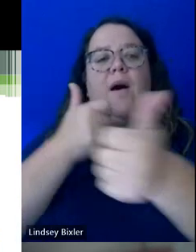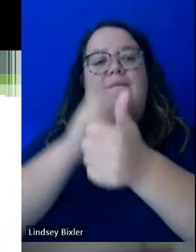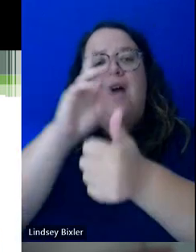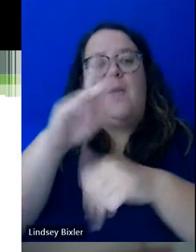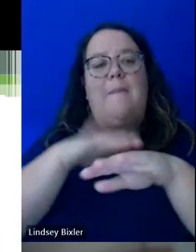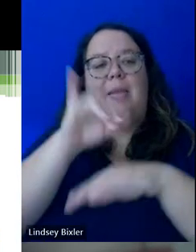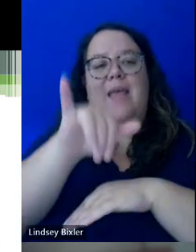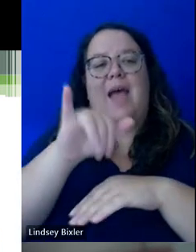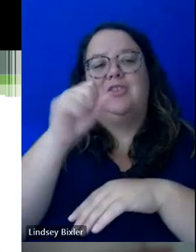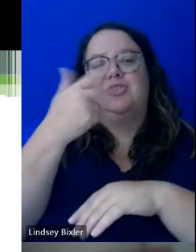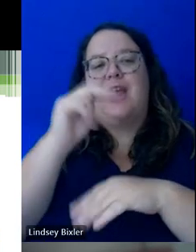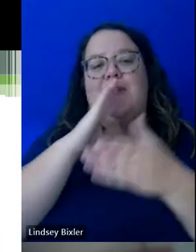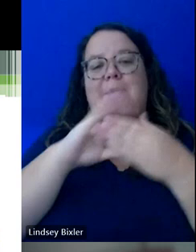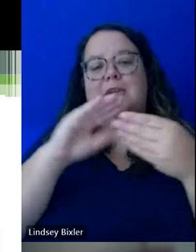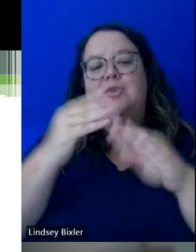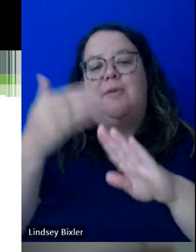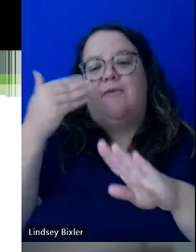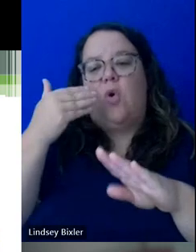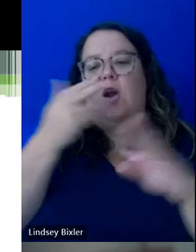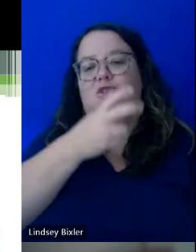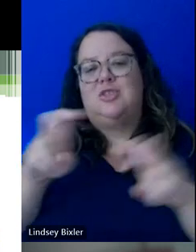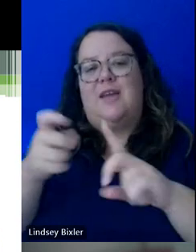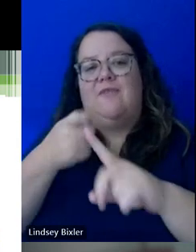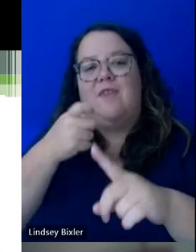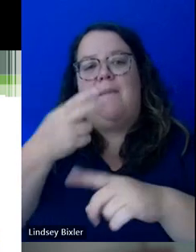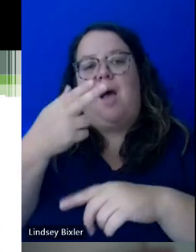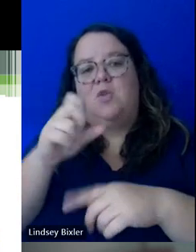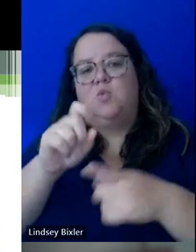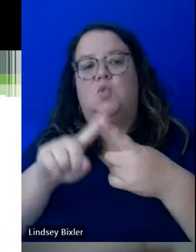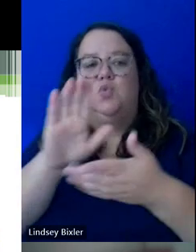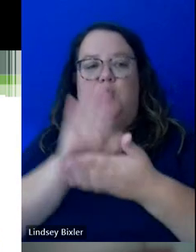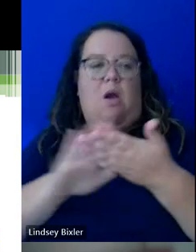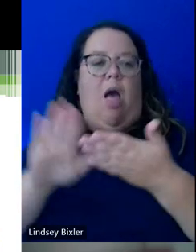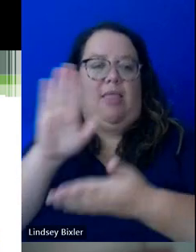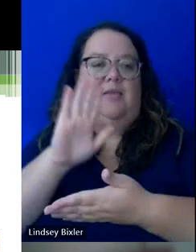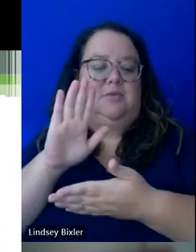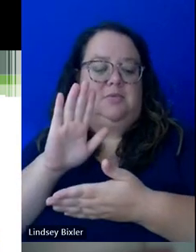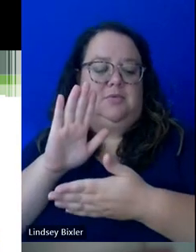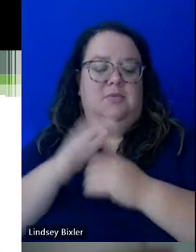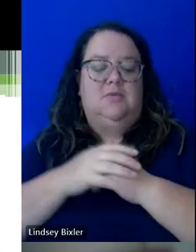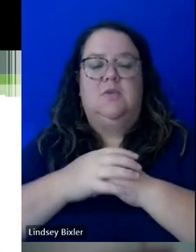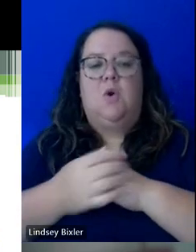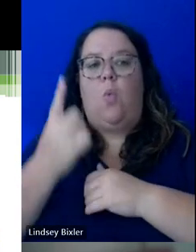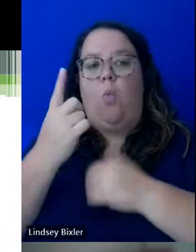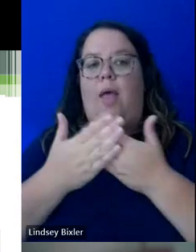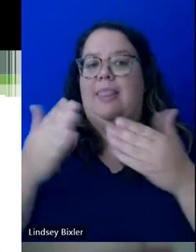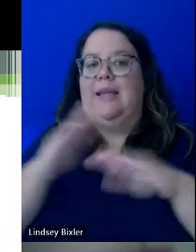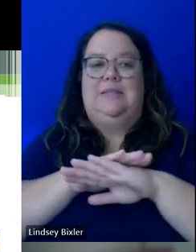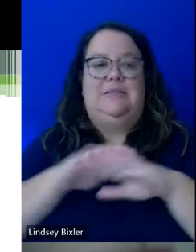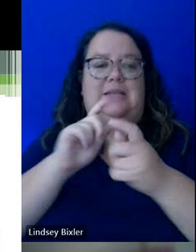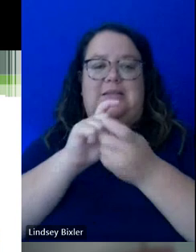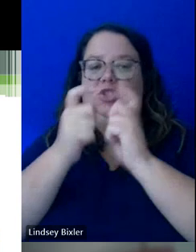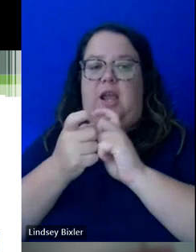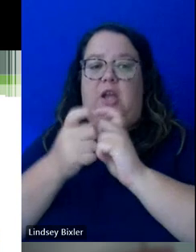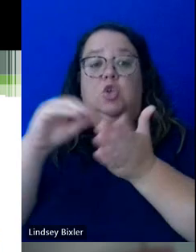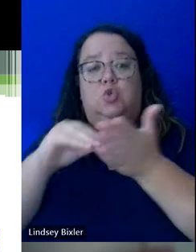kind of the shift from high school to a college setting, the way accommodations look. Now, one thing that doesn't change is students having the right to